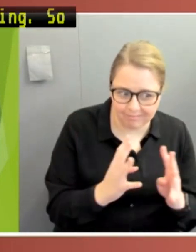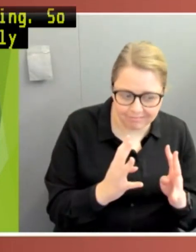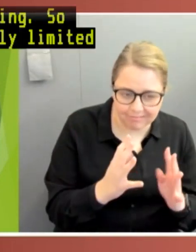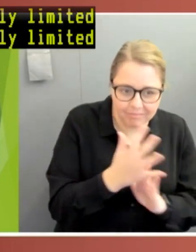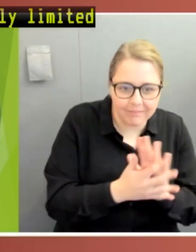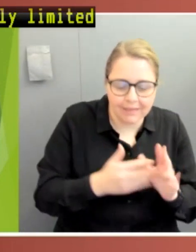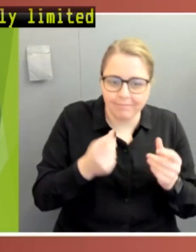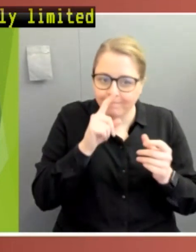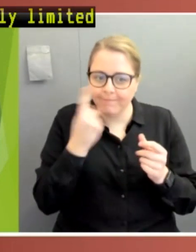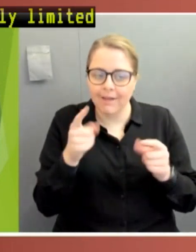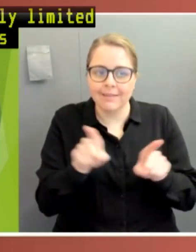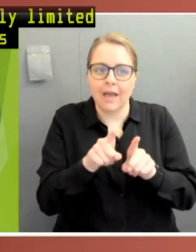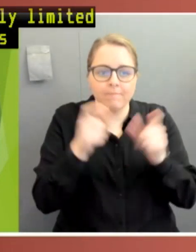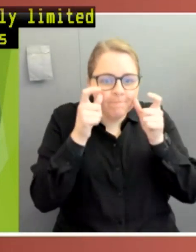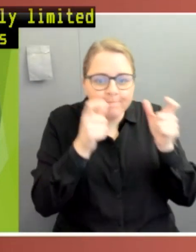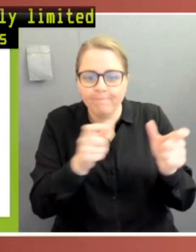instruments that were disallowable.